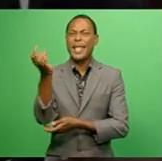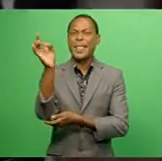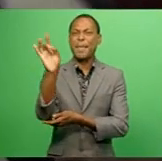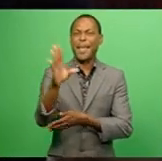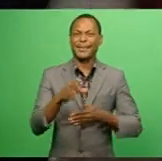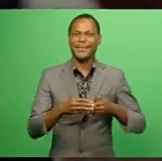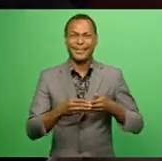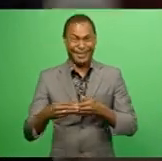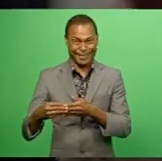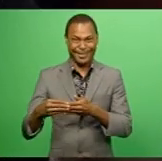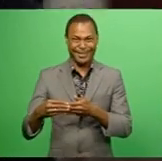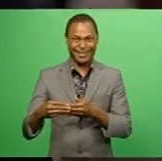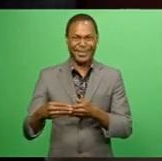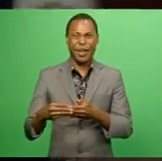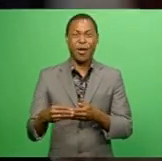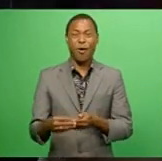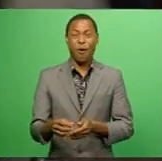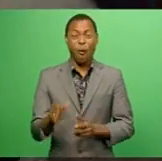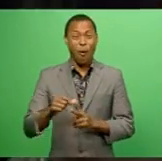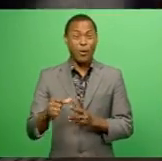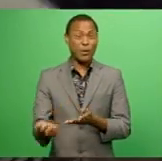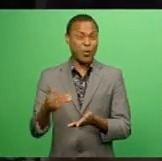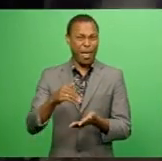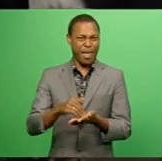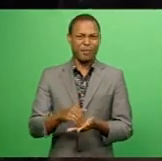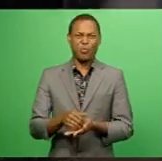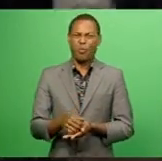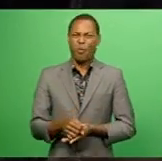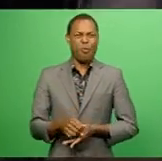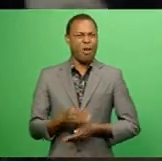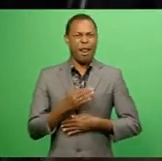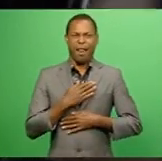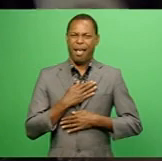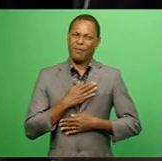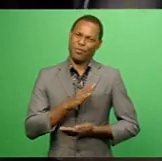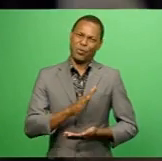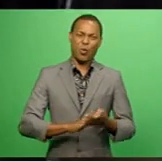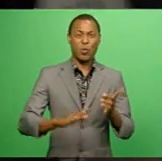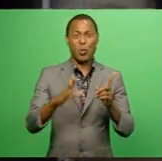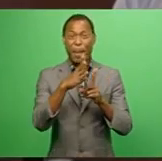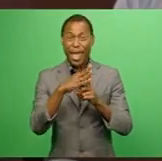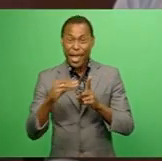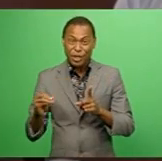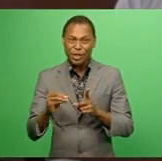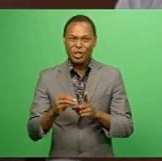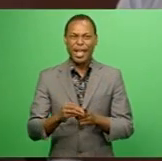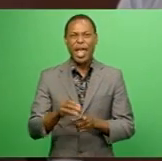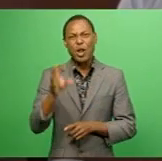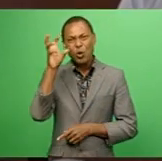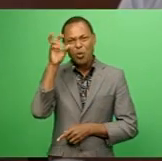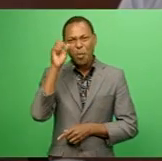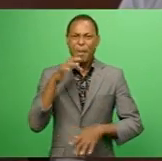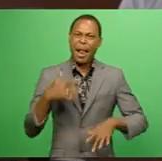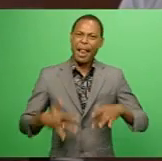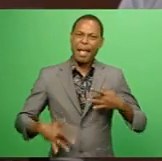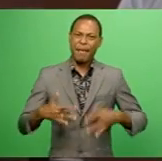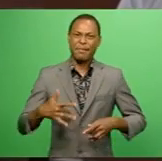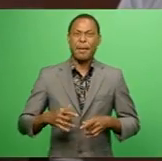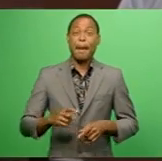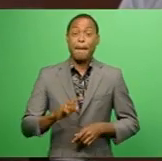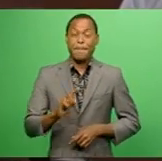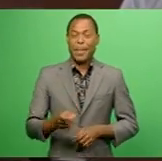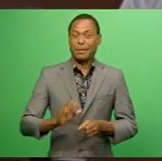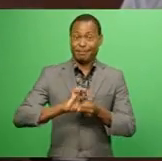Bainmarama adds he would have dearly loved to be in PNG to commemorate the life of the Grand Chief, but the challenges of COVID-19